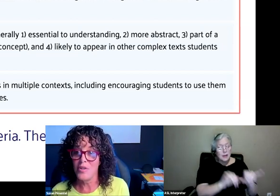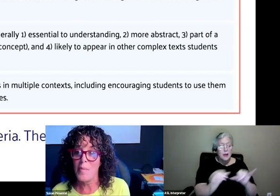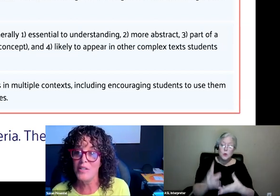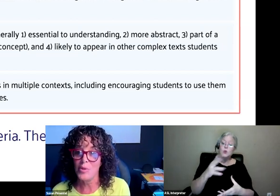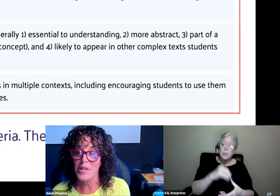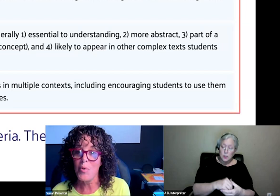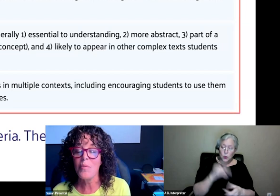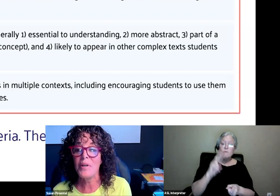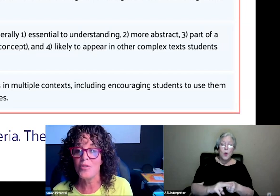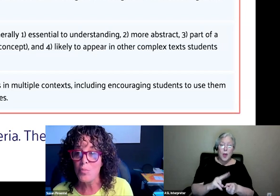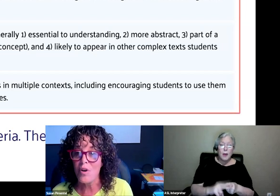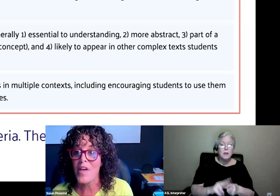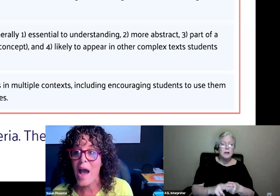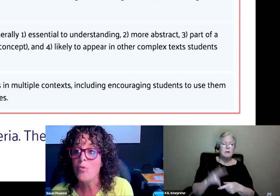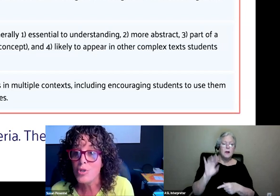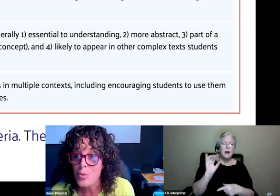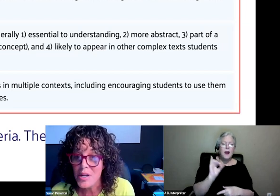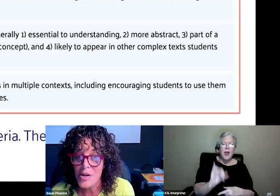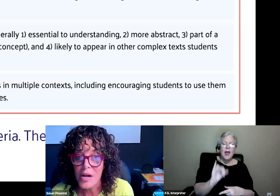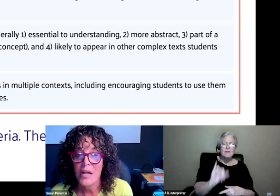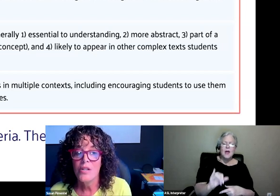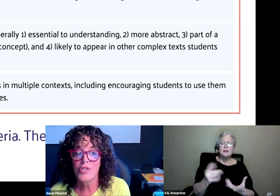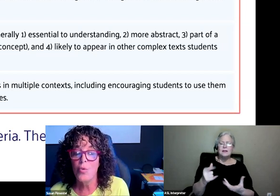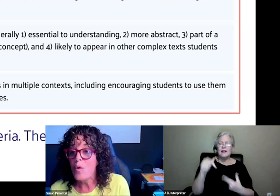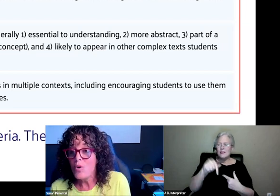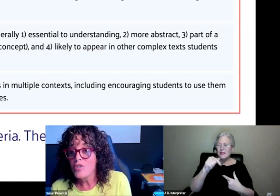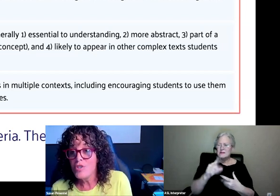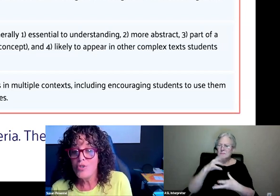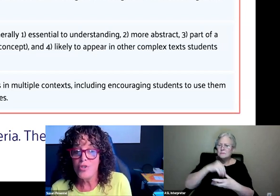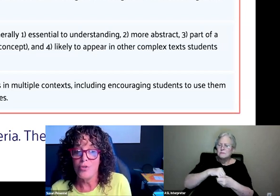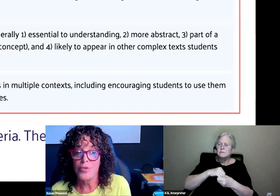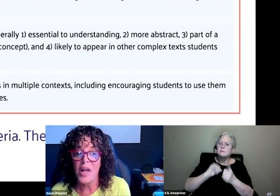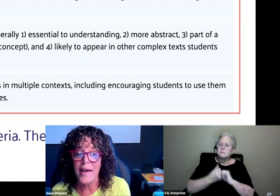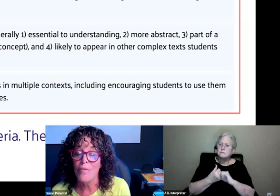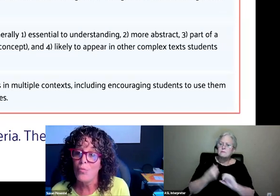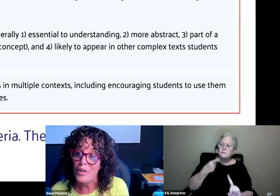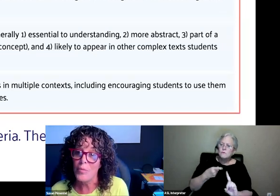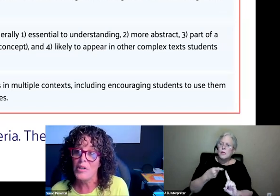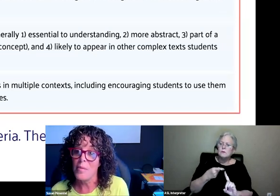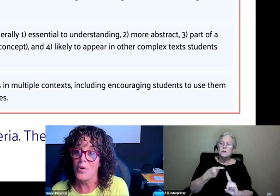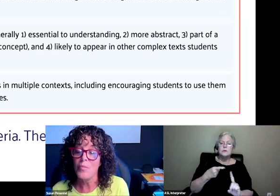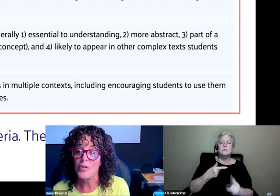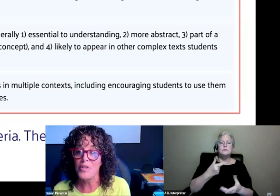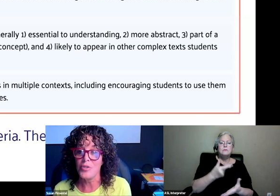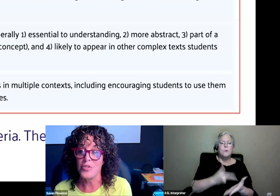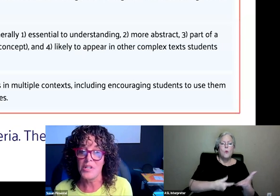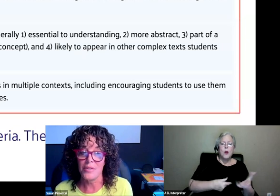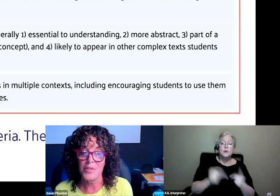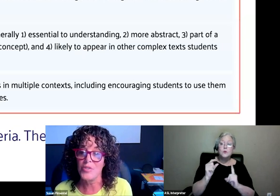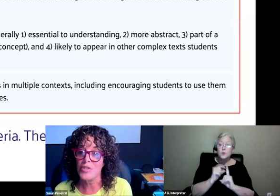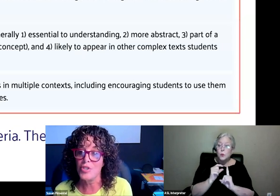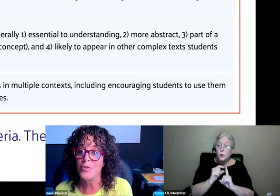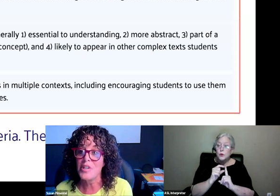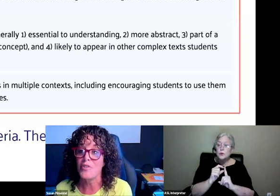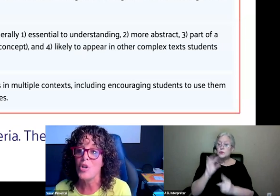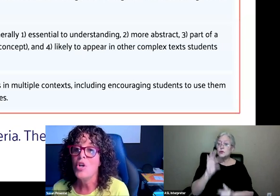in each one of the domains, really important. But there's more of a how-to here. So what words do you choose? And really, really important, what the research tells